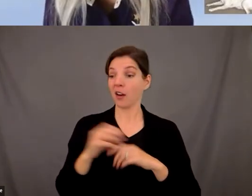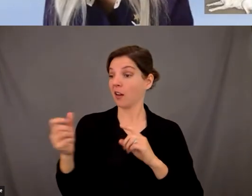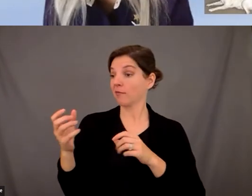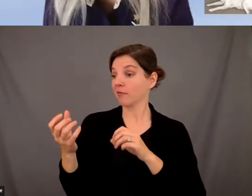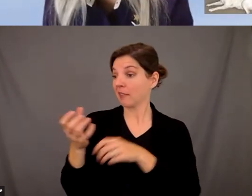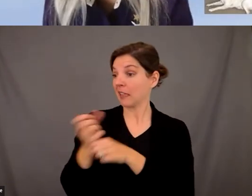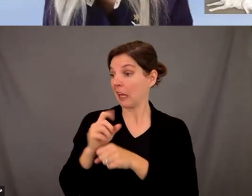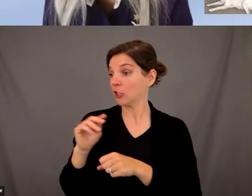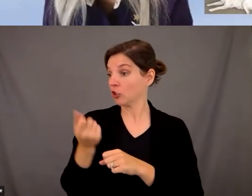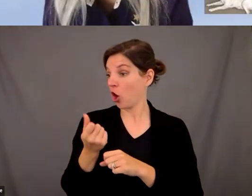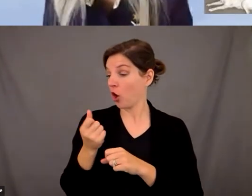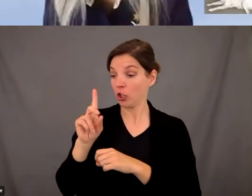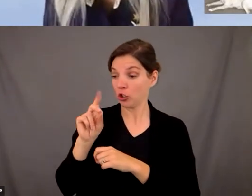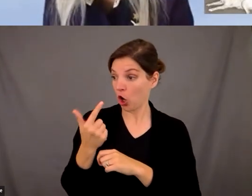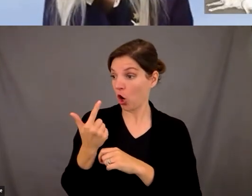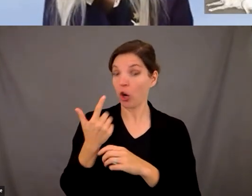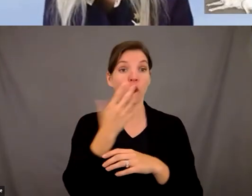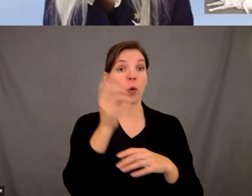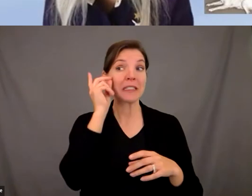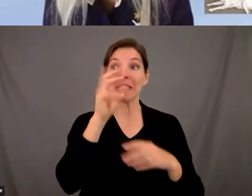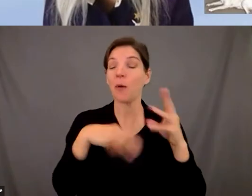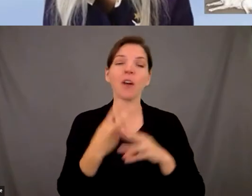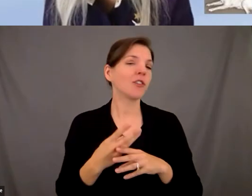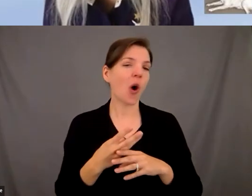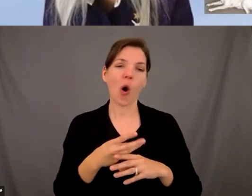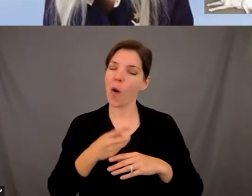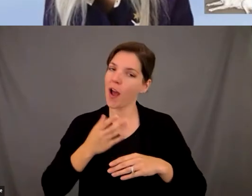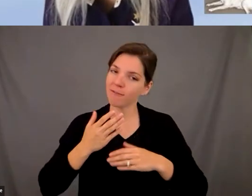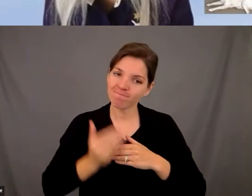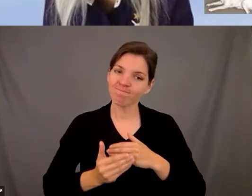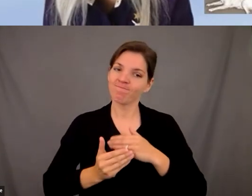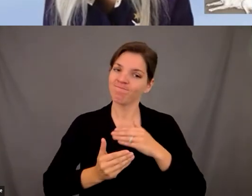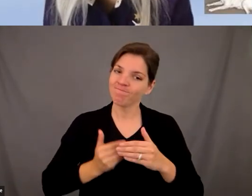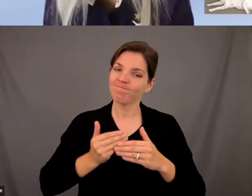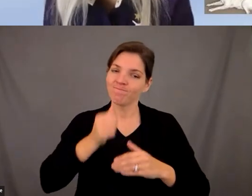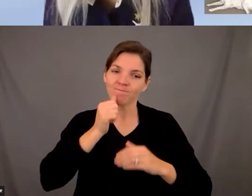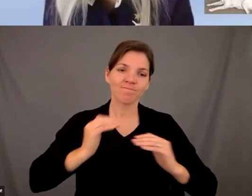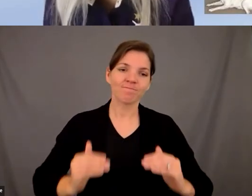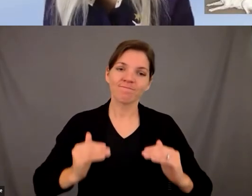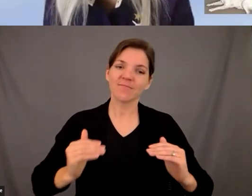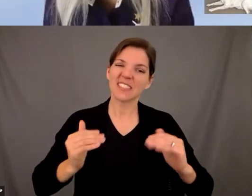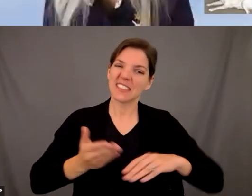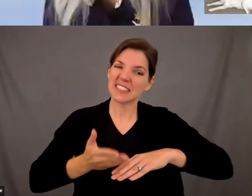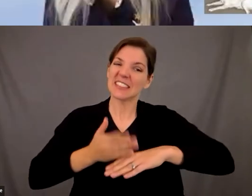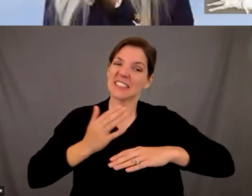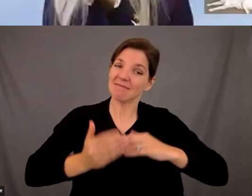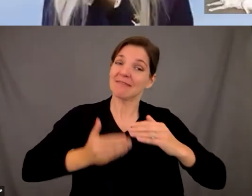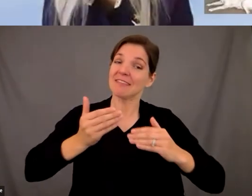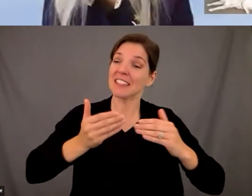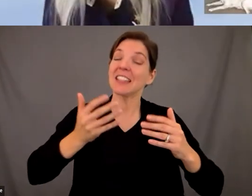relationship learn each other learn about each other and then take those small steps so they could do that large of an event